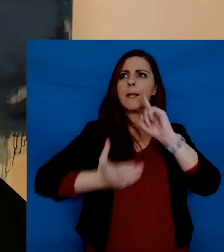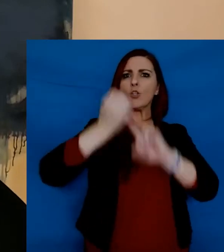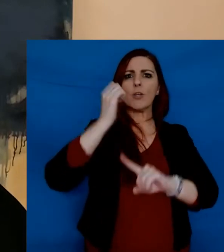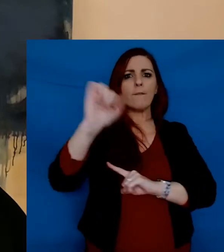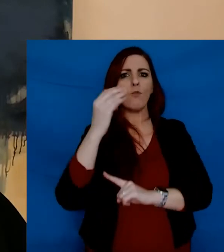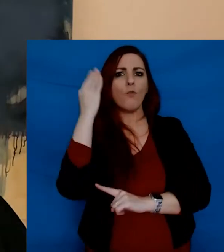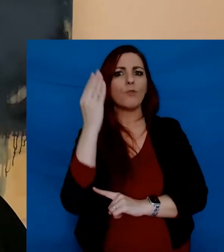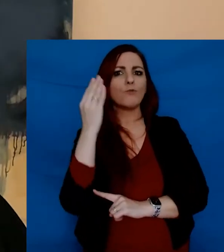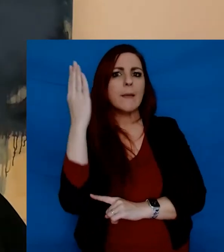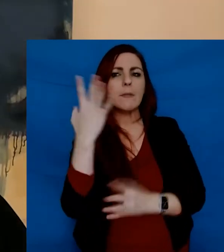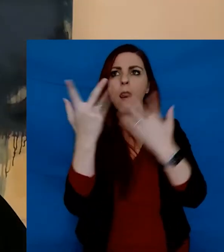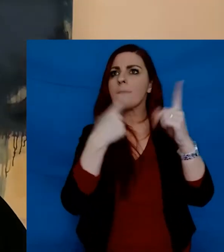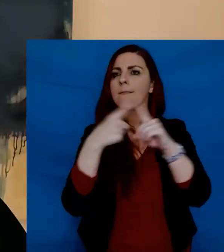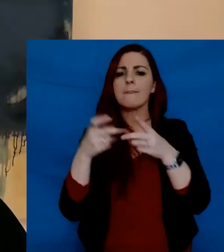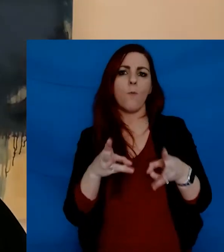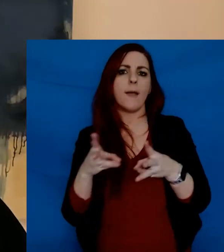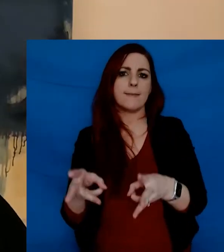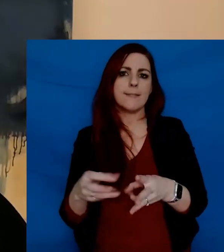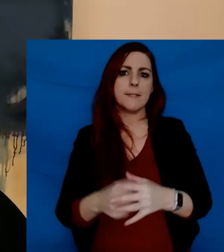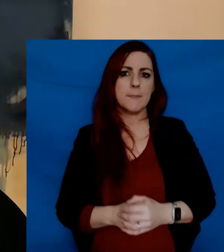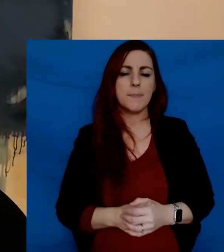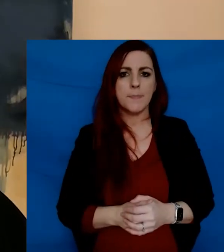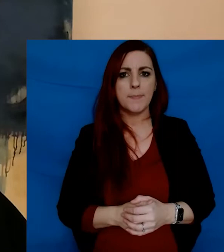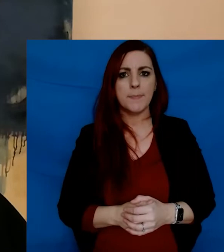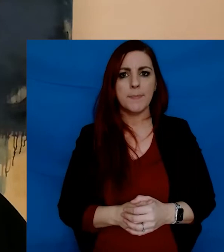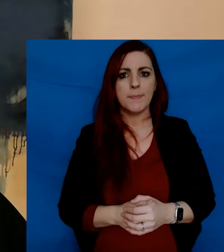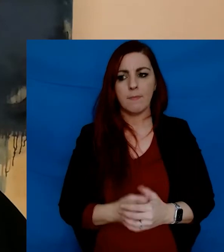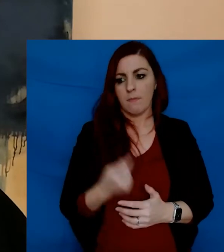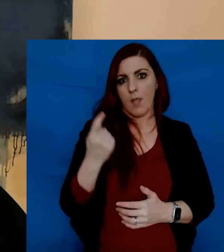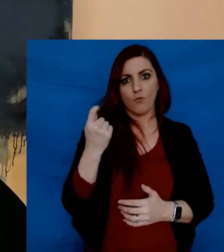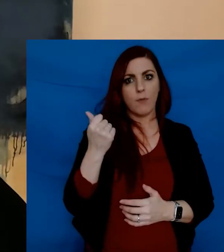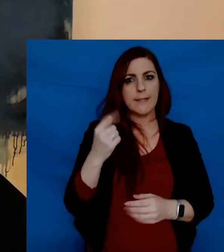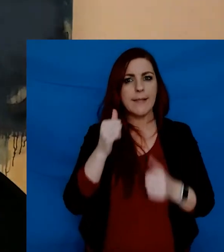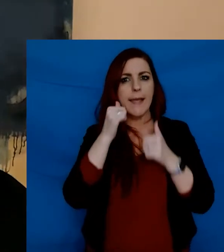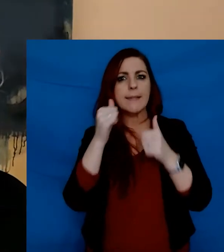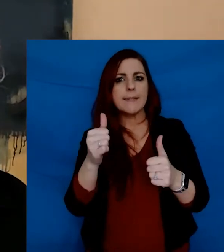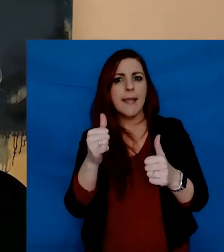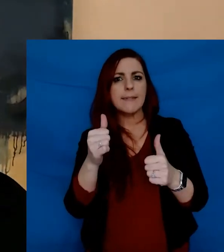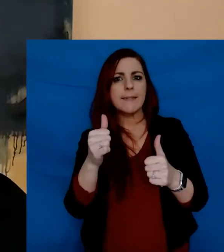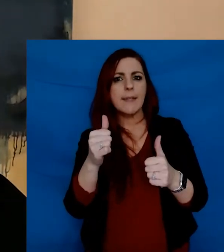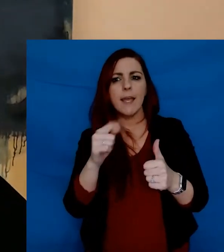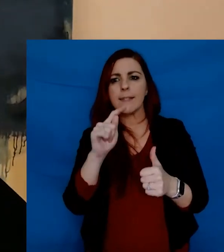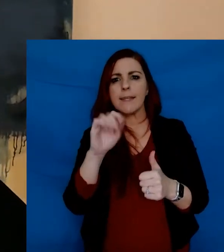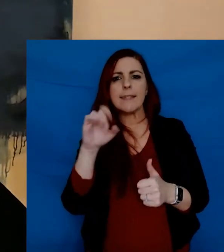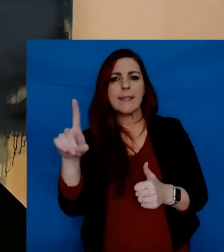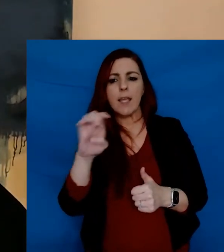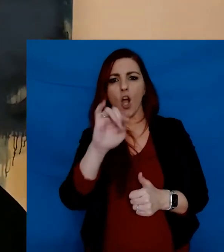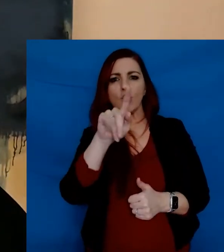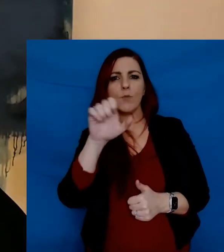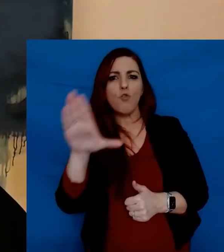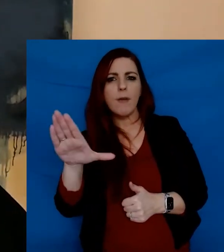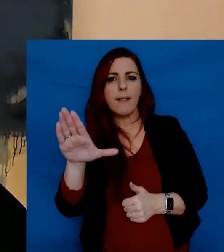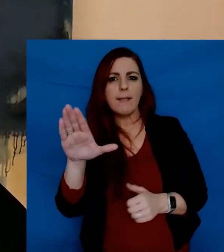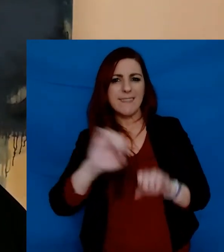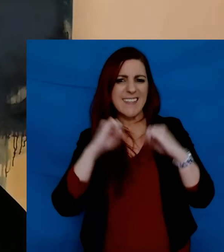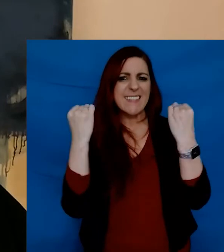to play out your ambitions in bold and different ways. I recently was at the Trinity Entrepreneurial Society